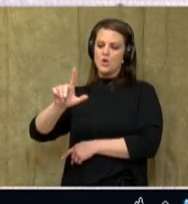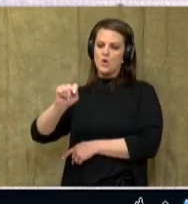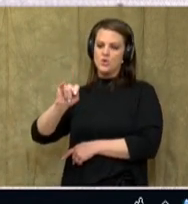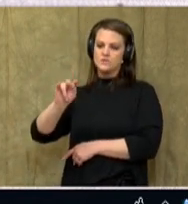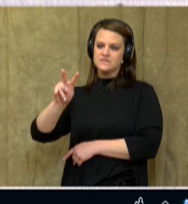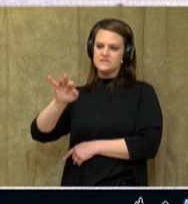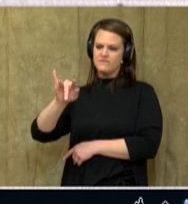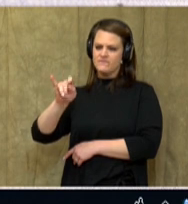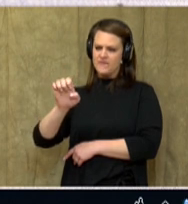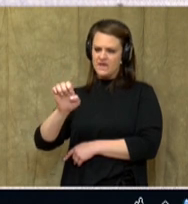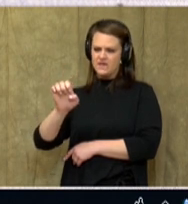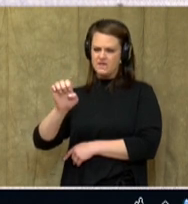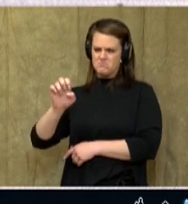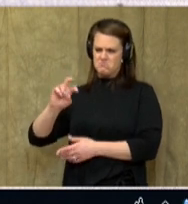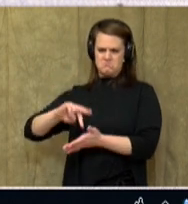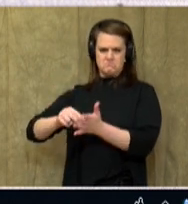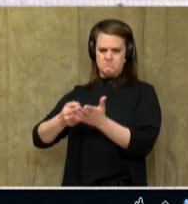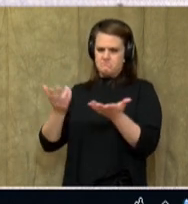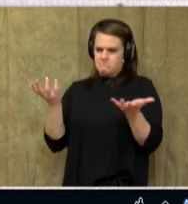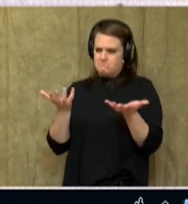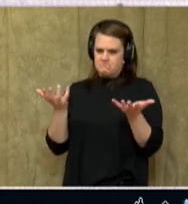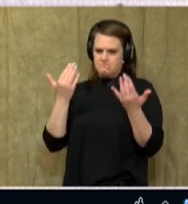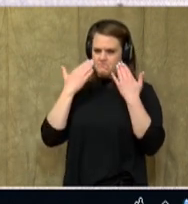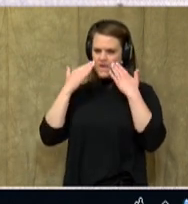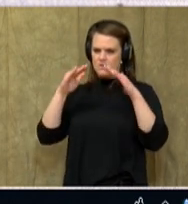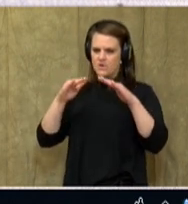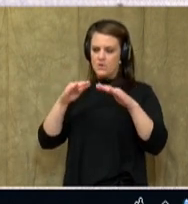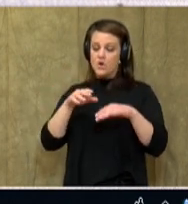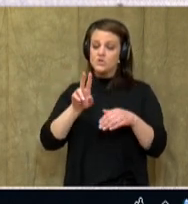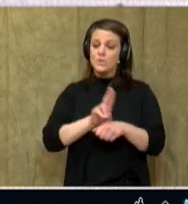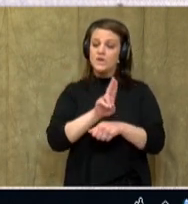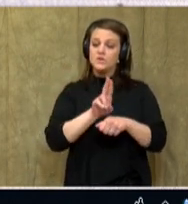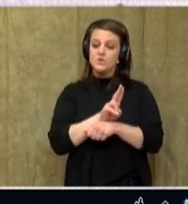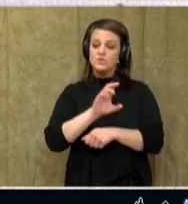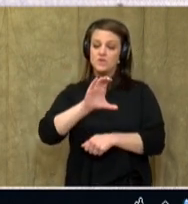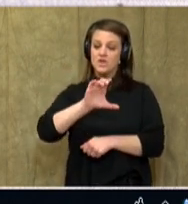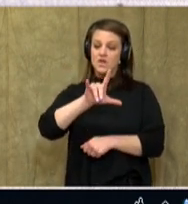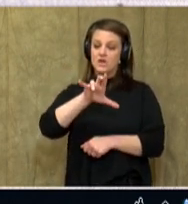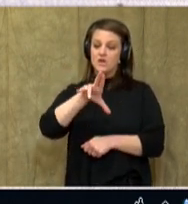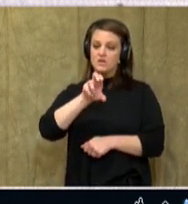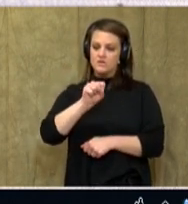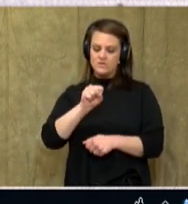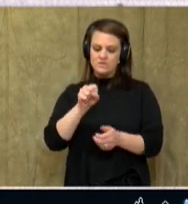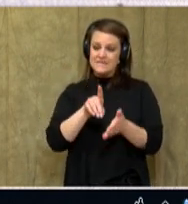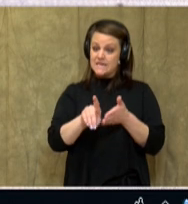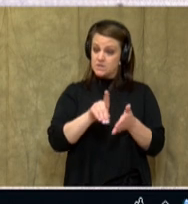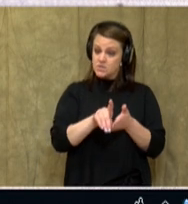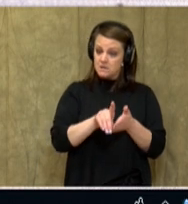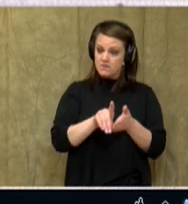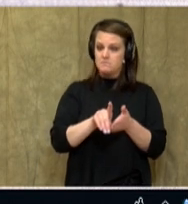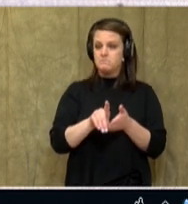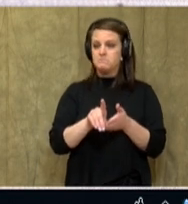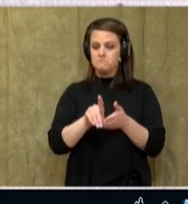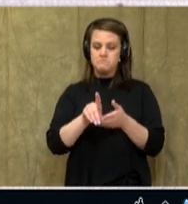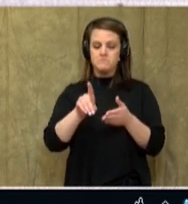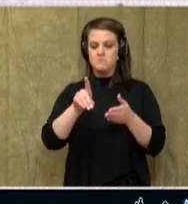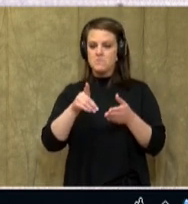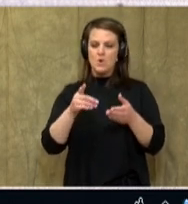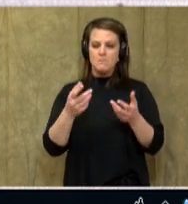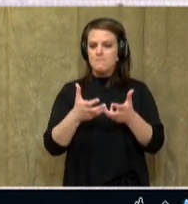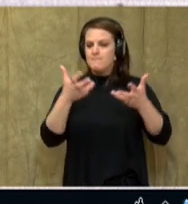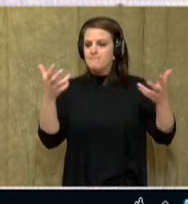if I don't know what that word means, I can try to find context clues, I can use a dictionary, I can use many